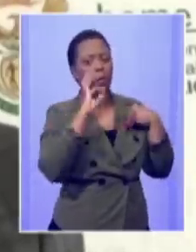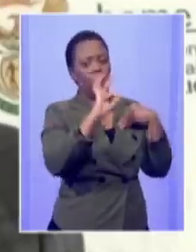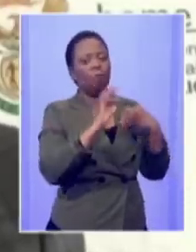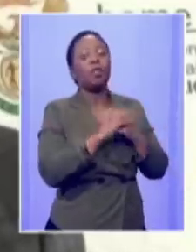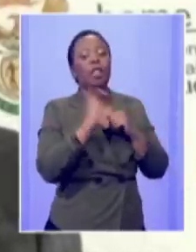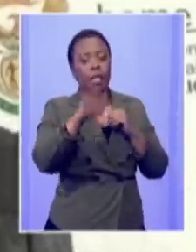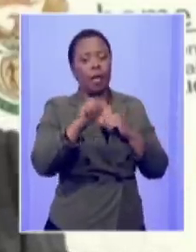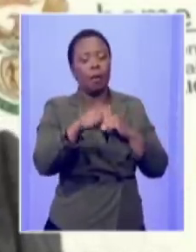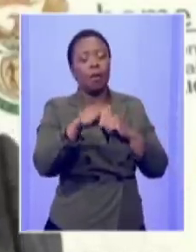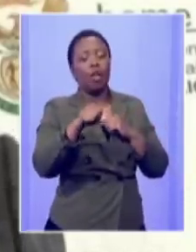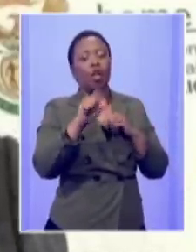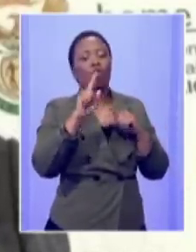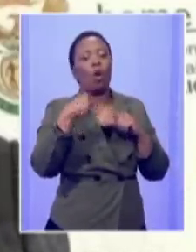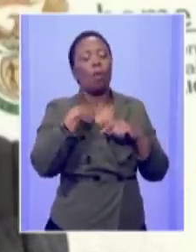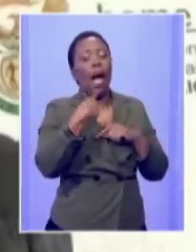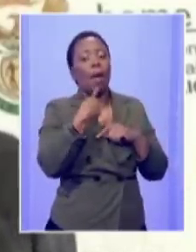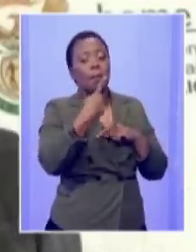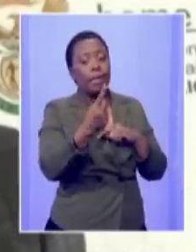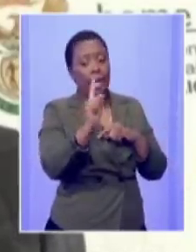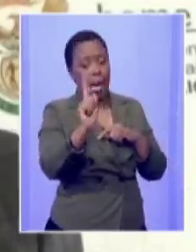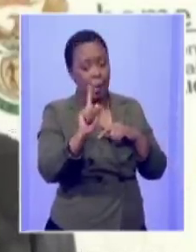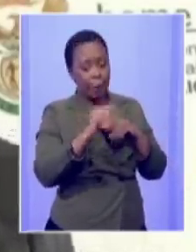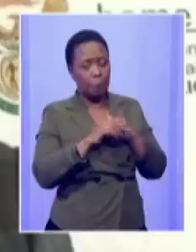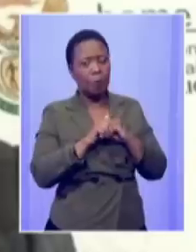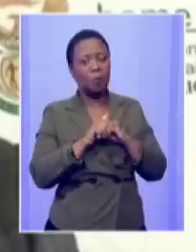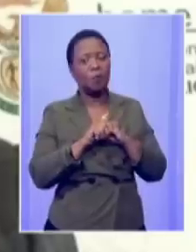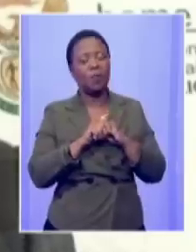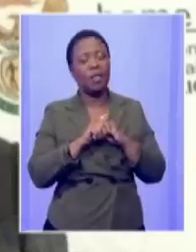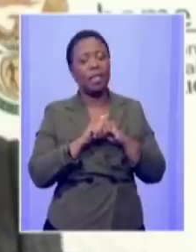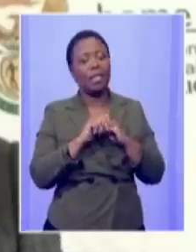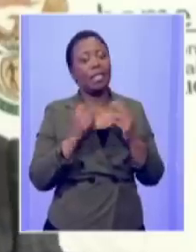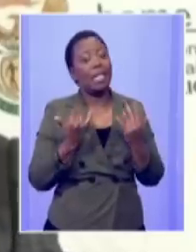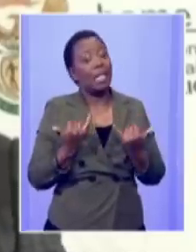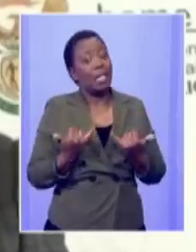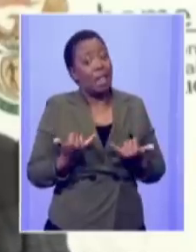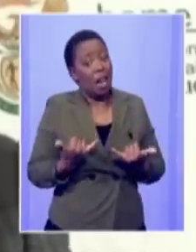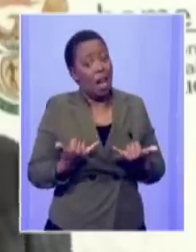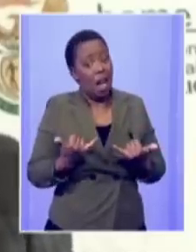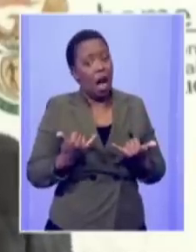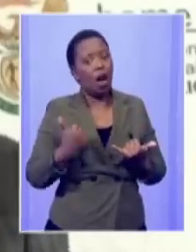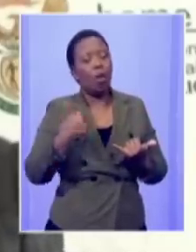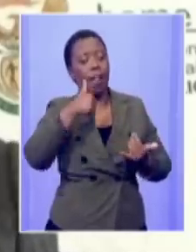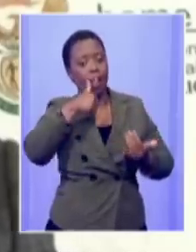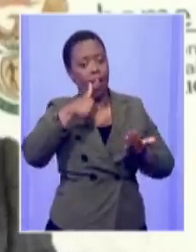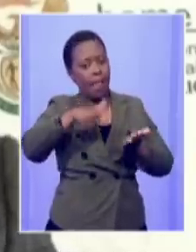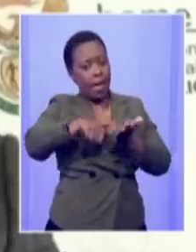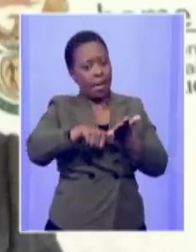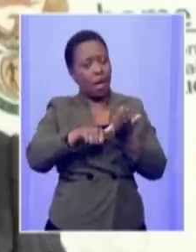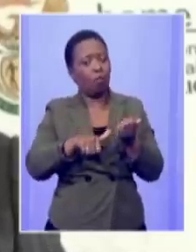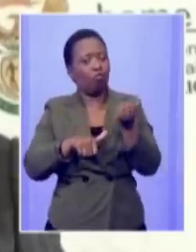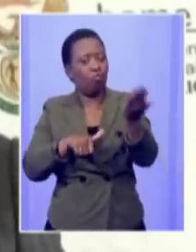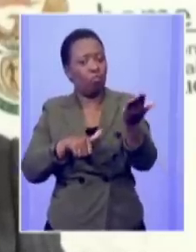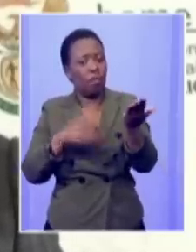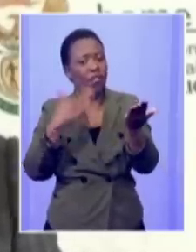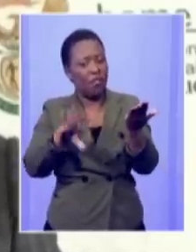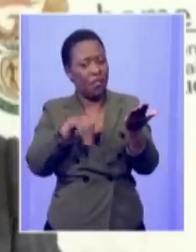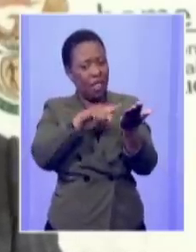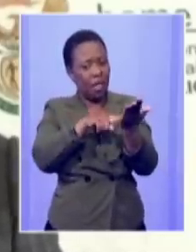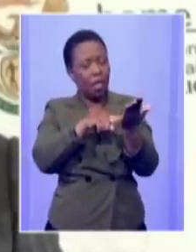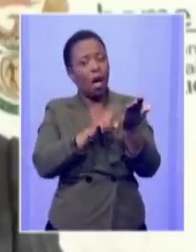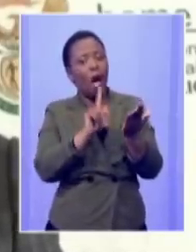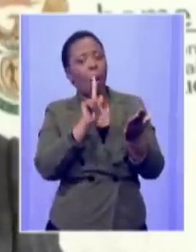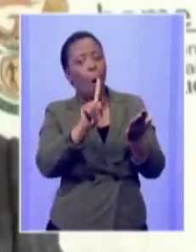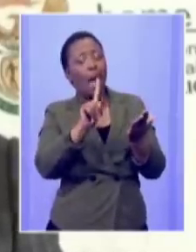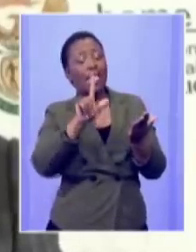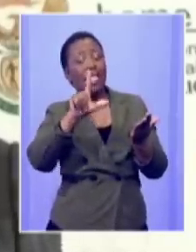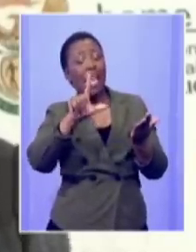we issued a letter to each of the 178 000